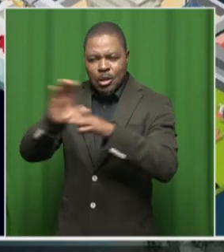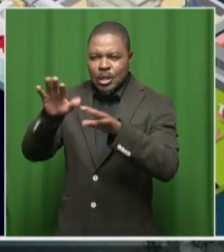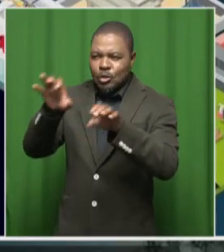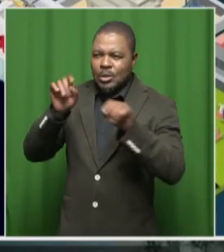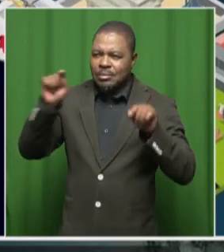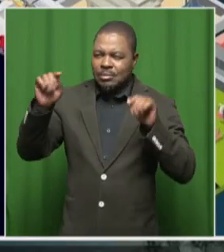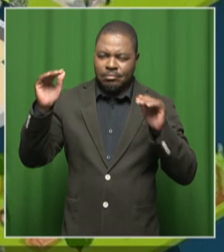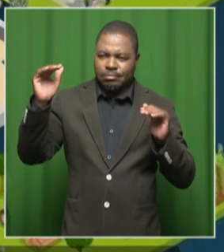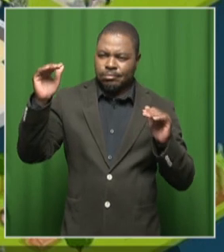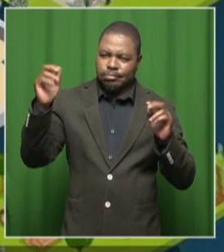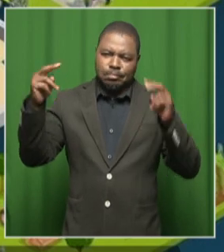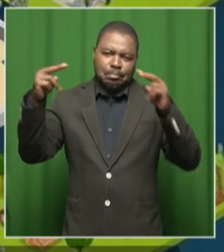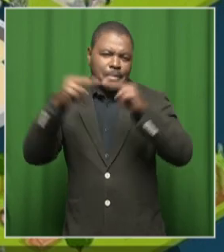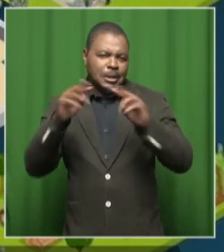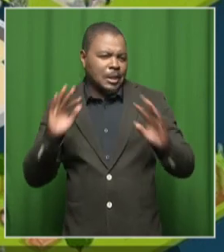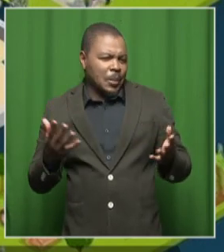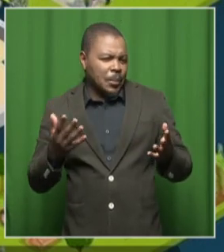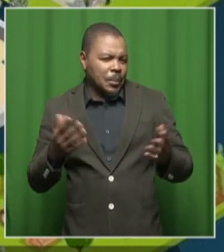Yeah.